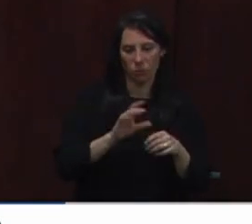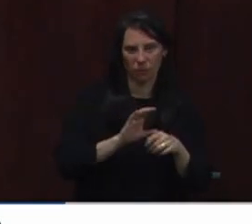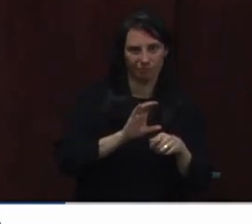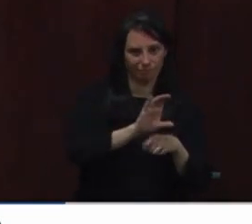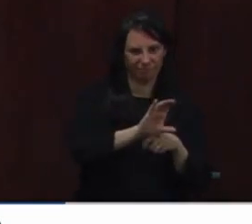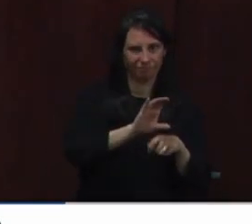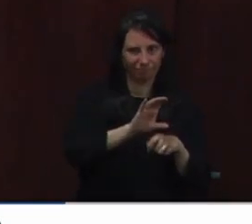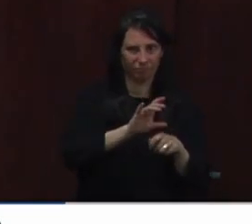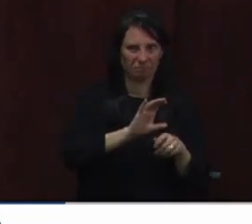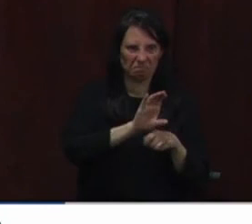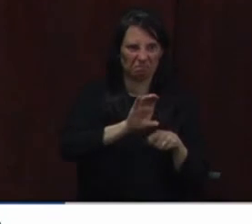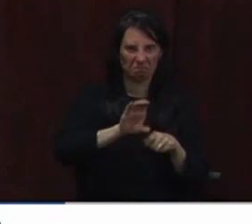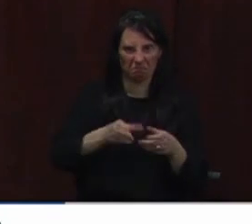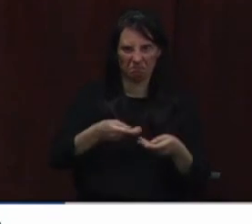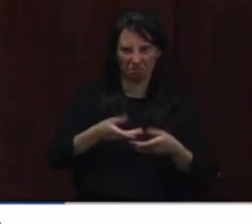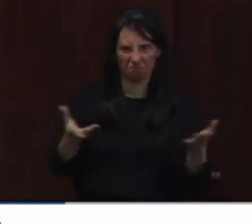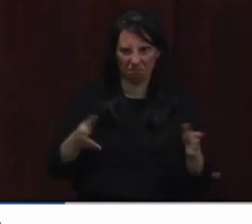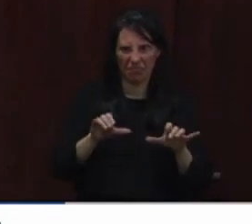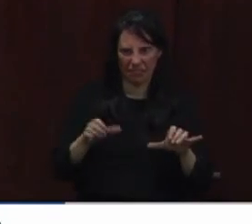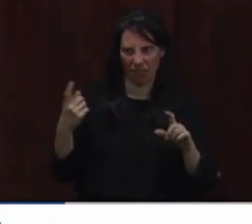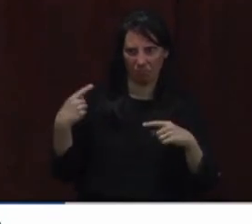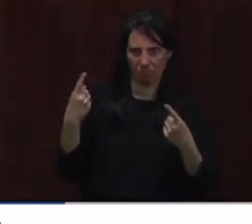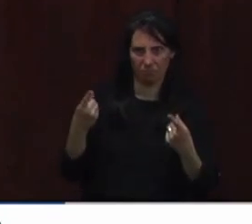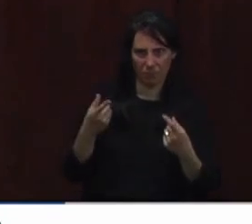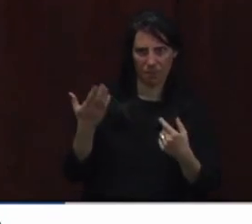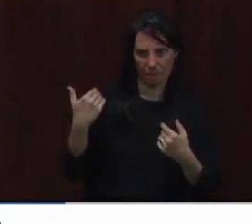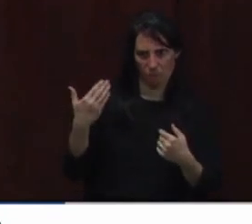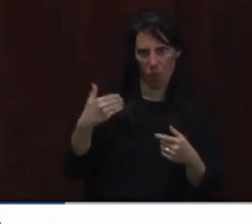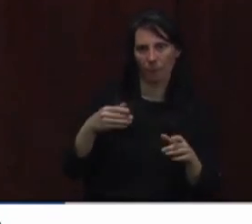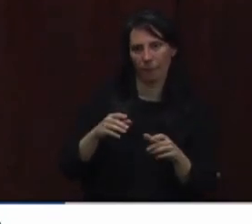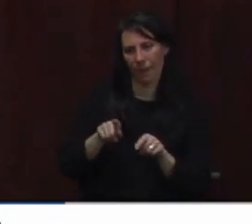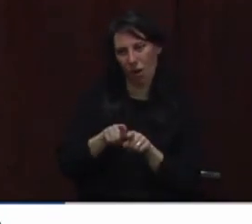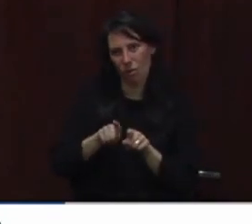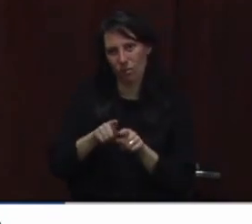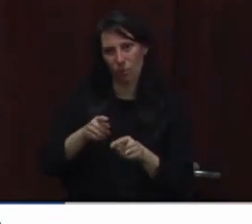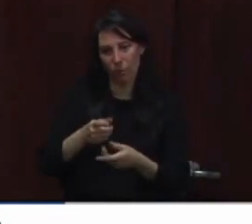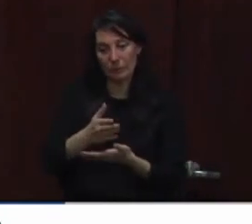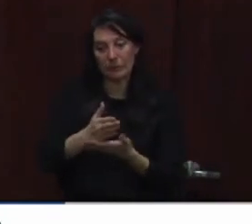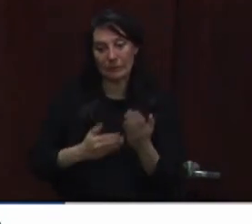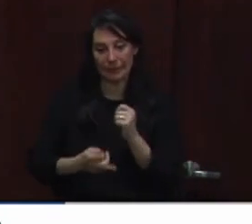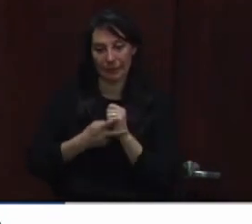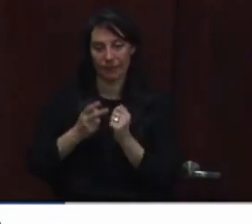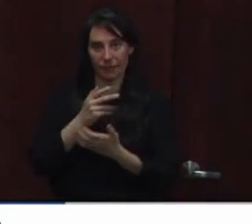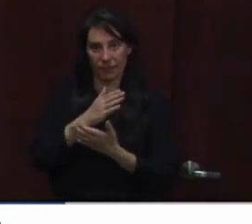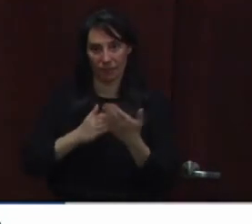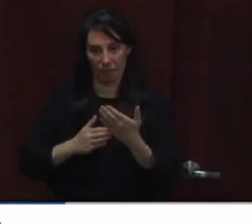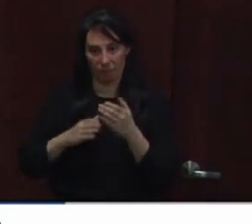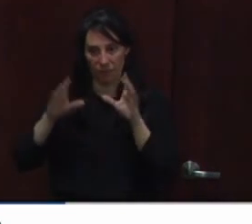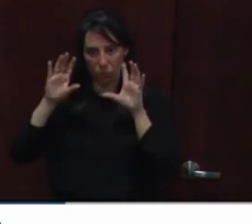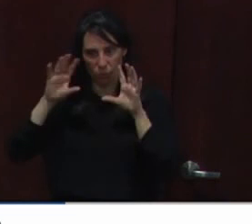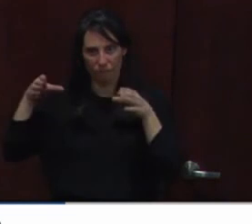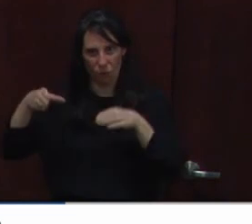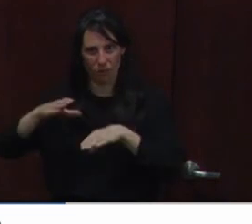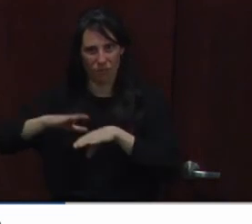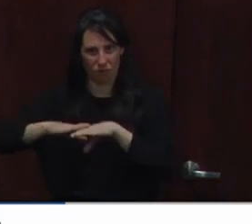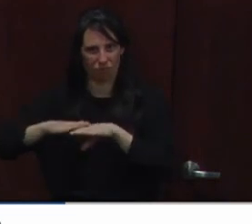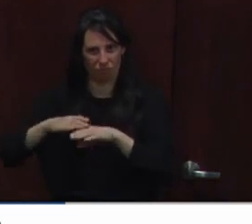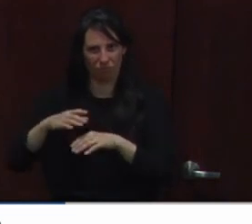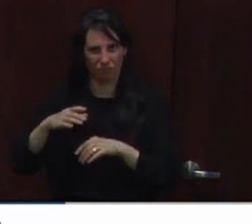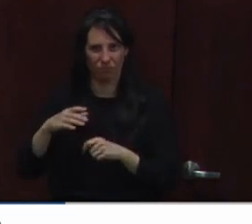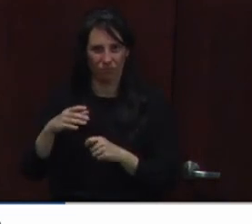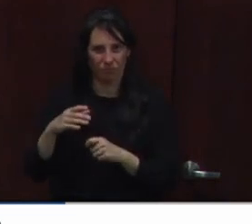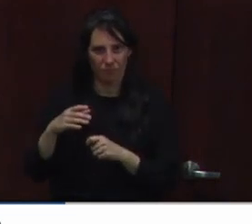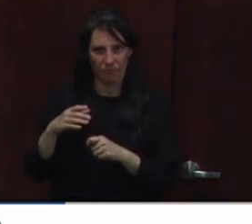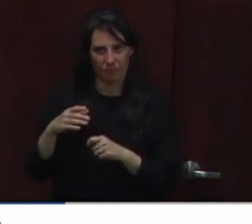distribution for historically marginalized populations or other types of that work and they